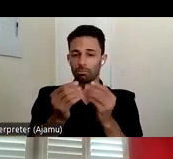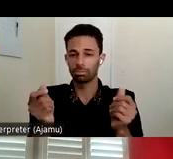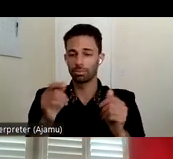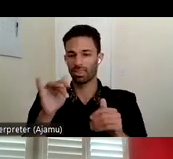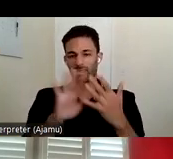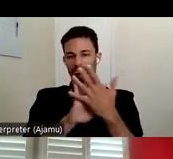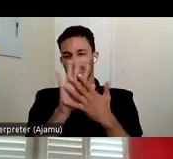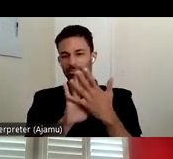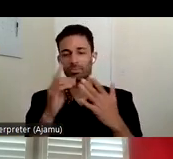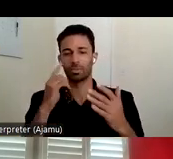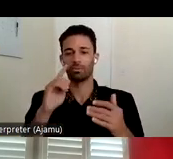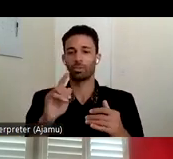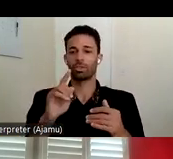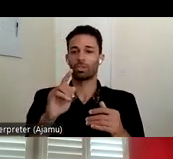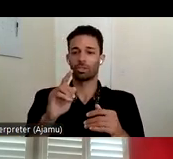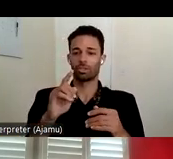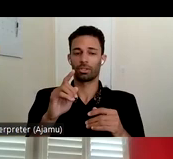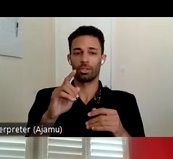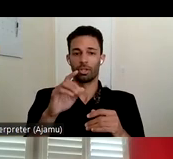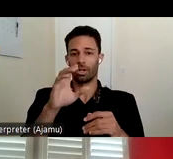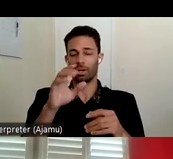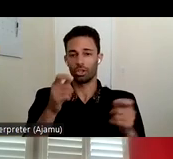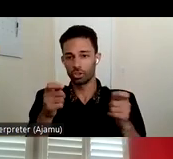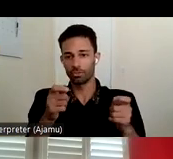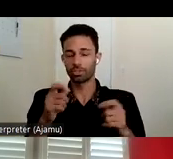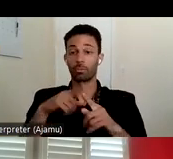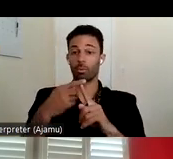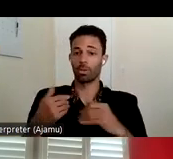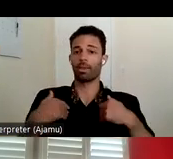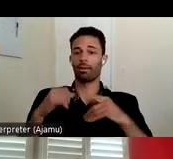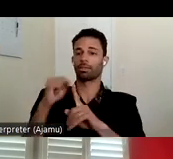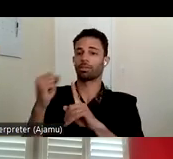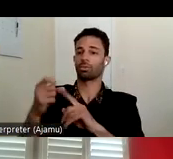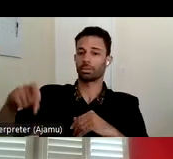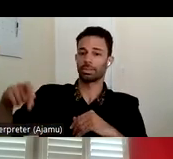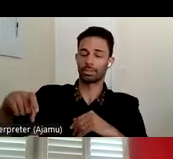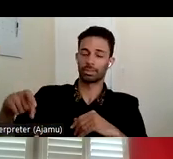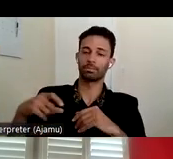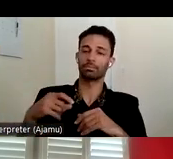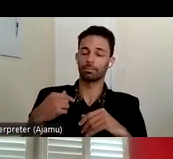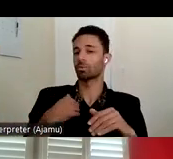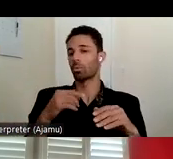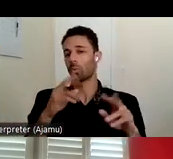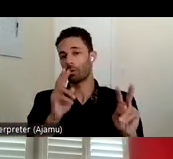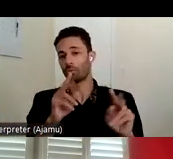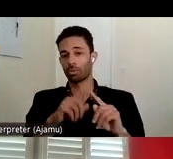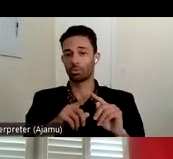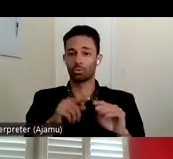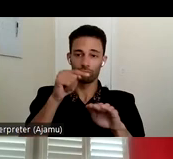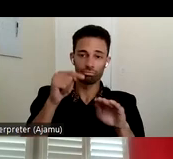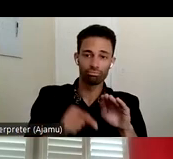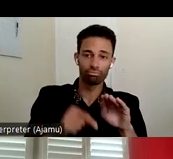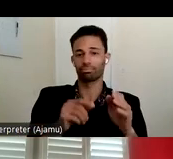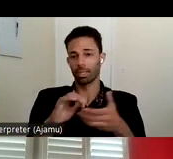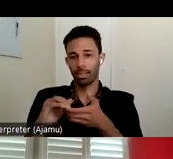accessibility um when there is a social need so we look forward to um digging in deeper and and collaborating with the other